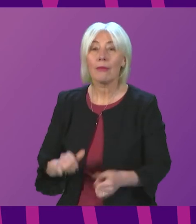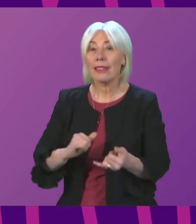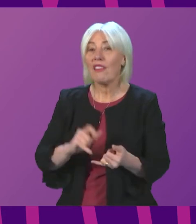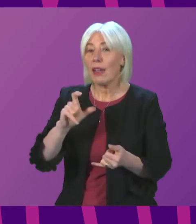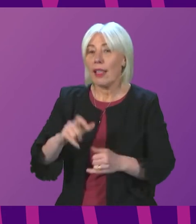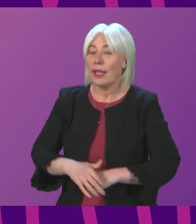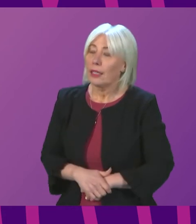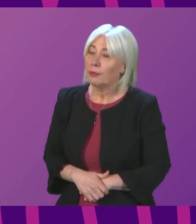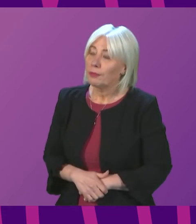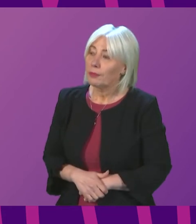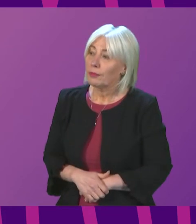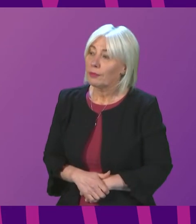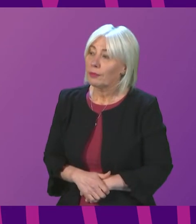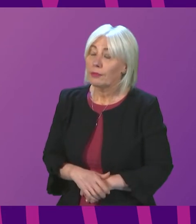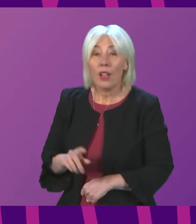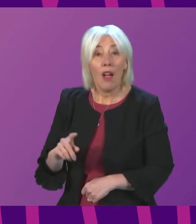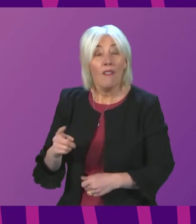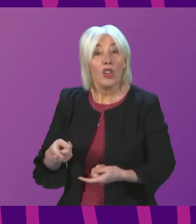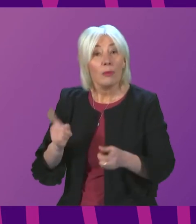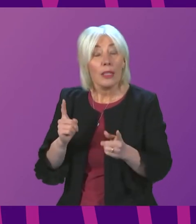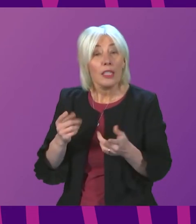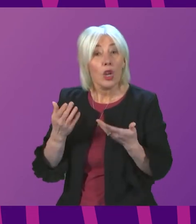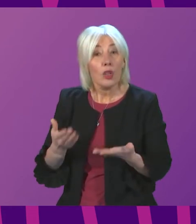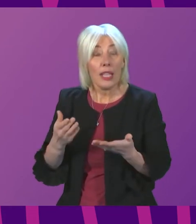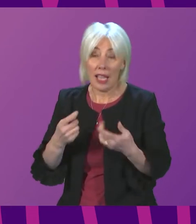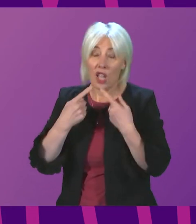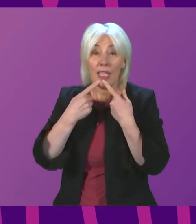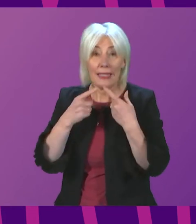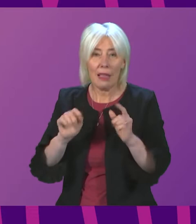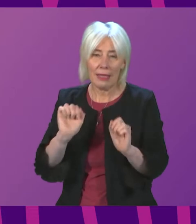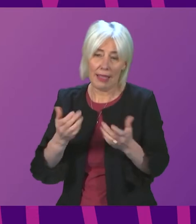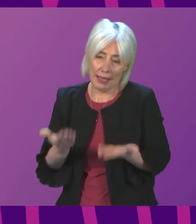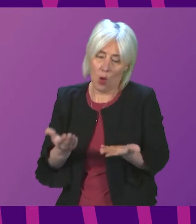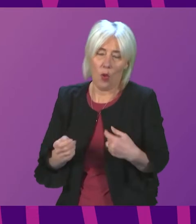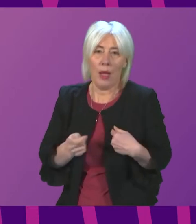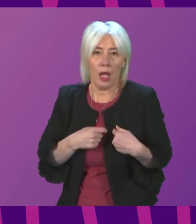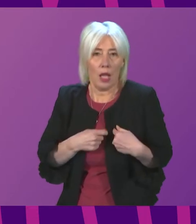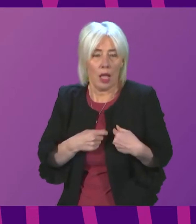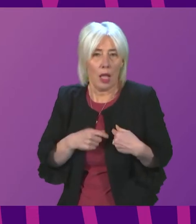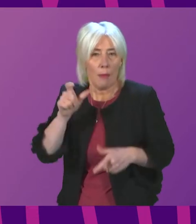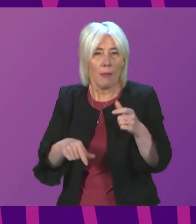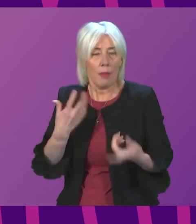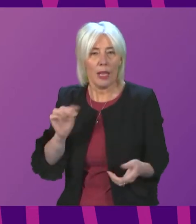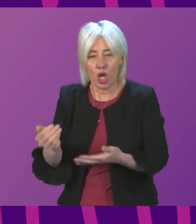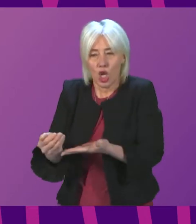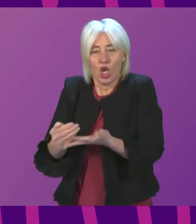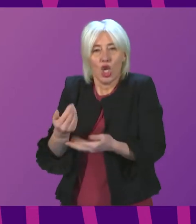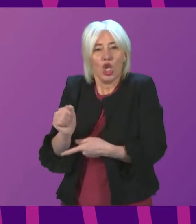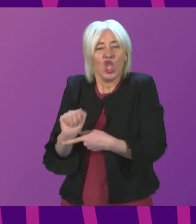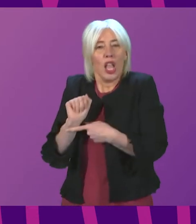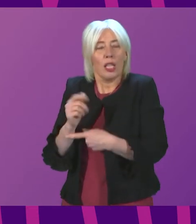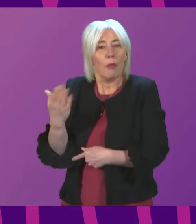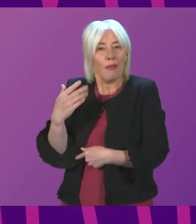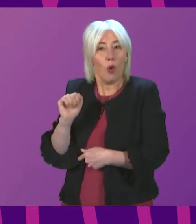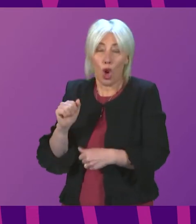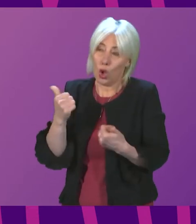President Officer. As the First Minister recognised in today's statement, this is a particularly anxious time for people who were previously shielding. And I welcome the Scottish Government